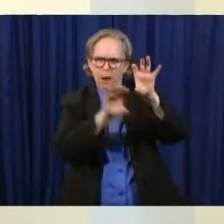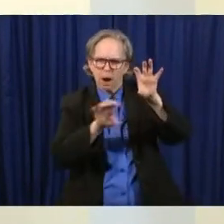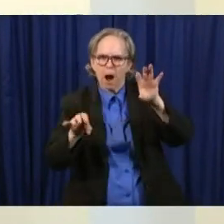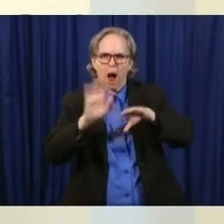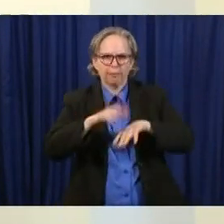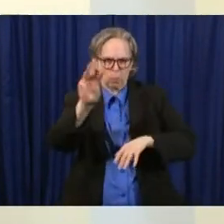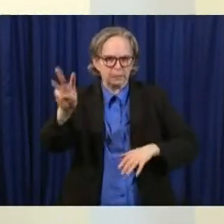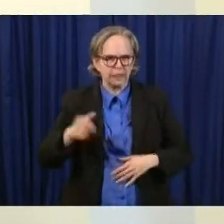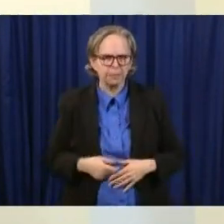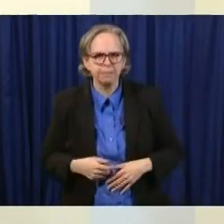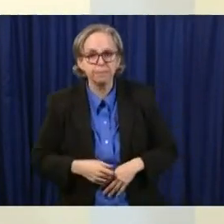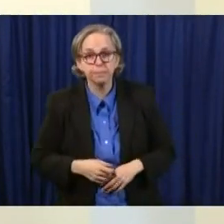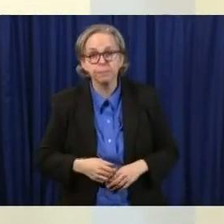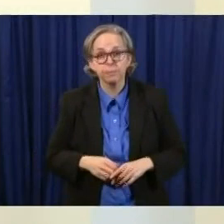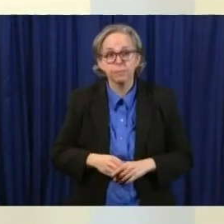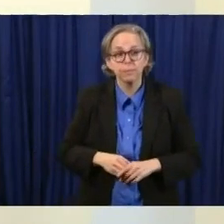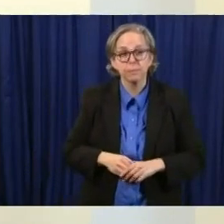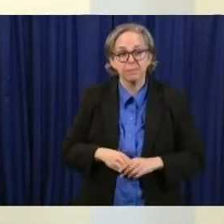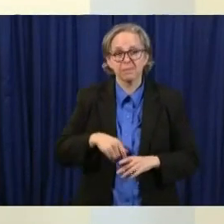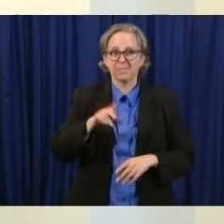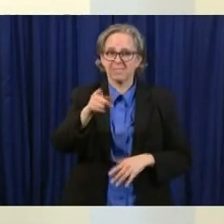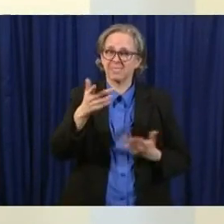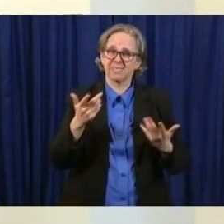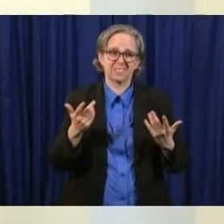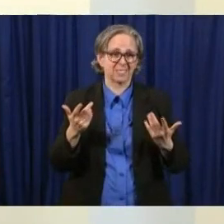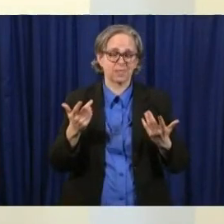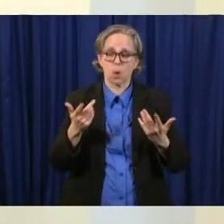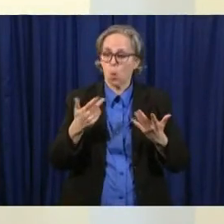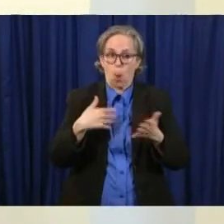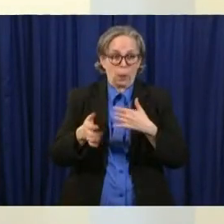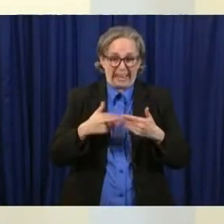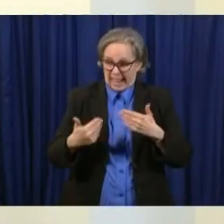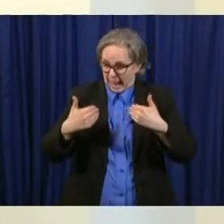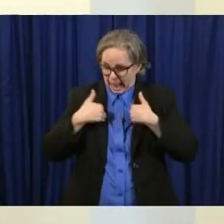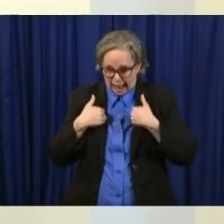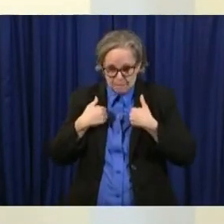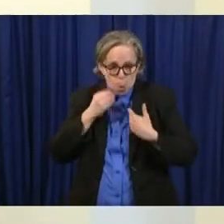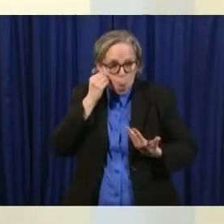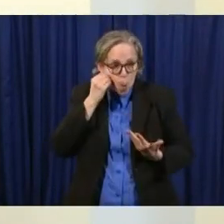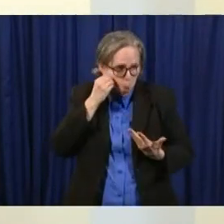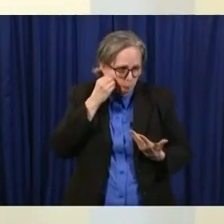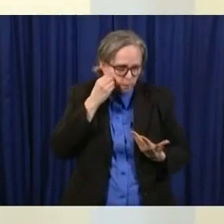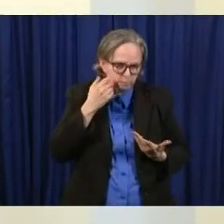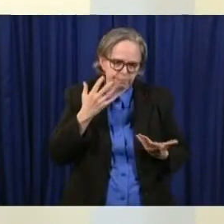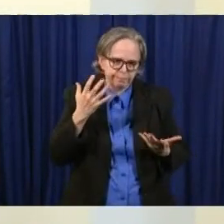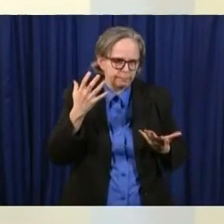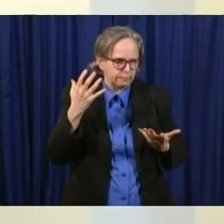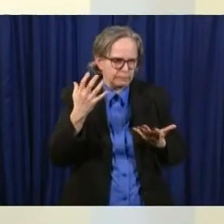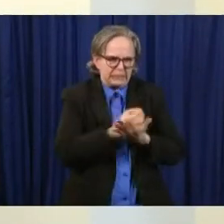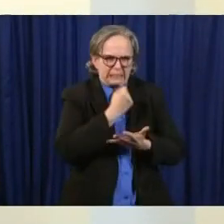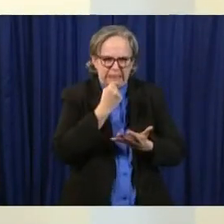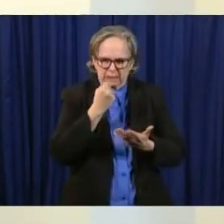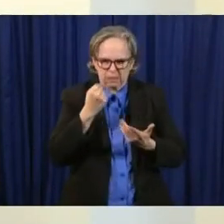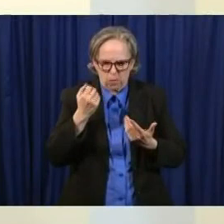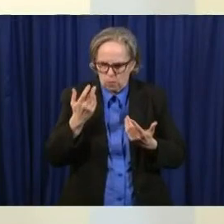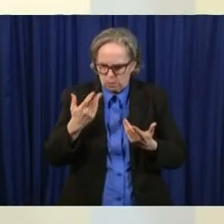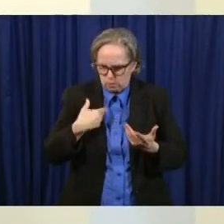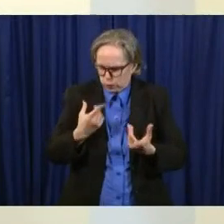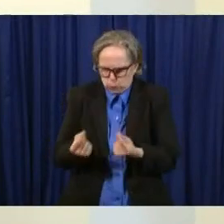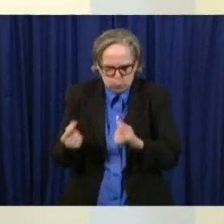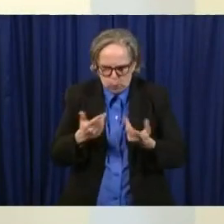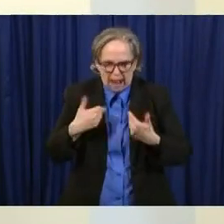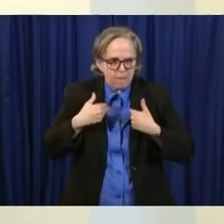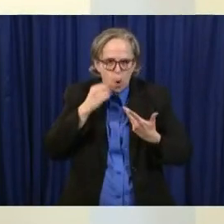again we have to use everything we have at our disposal and fight the war with the tools we have soap and water are still a very very